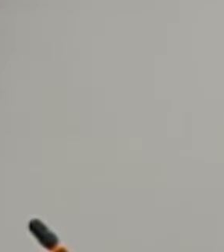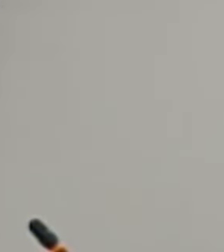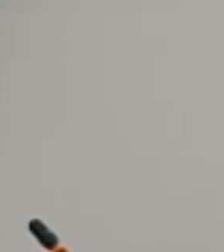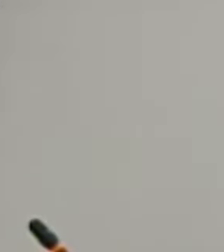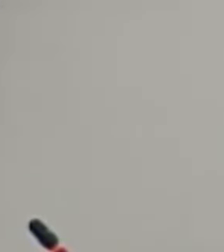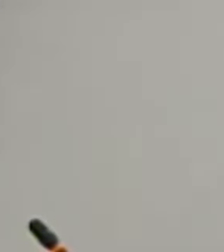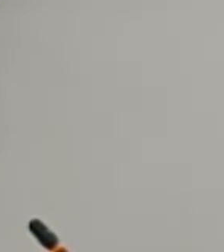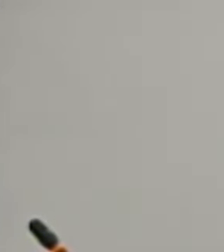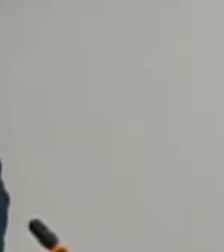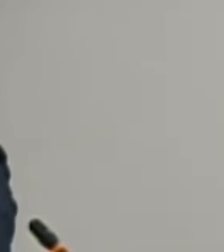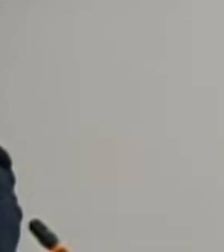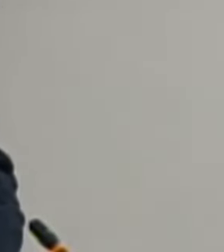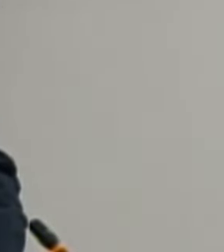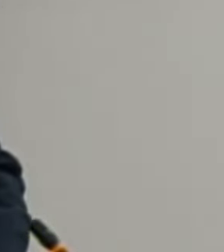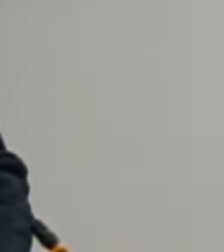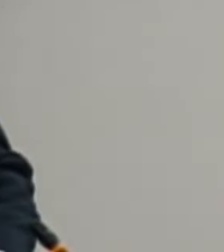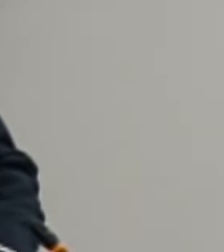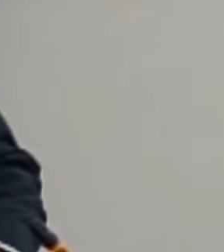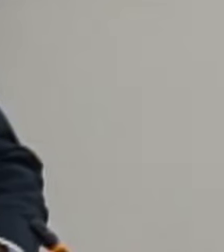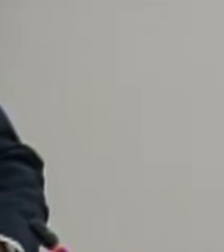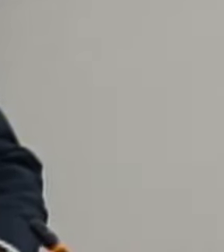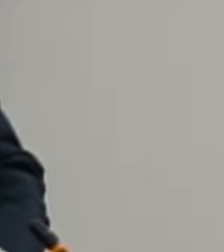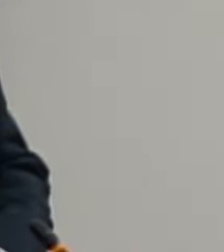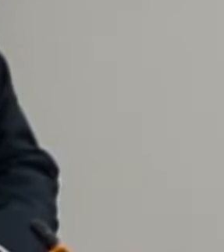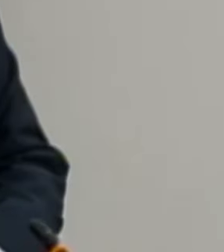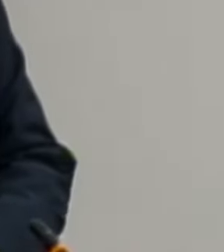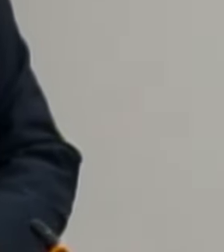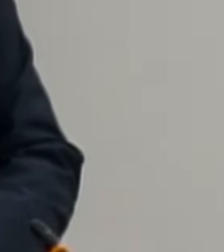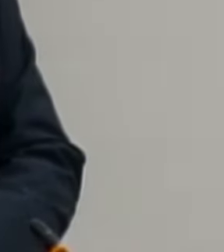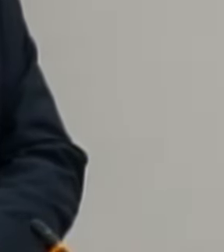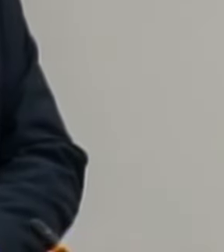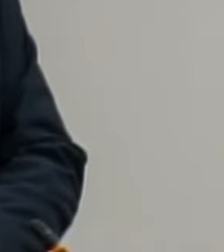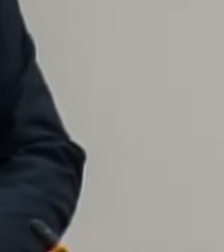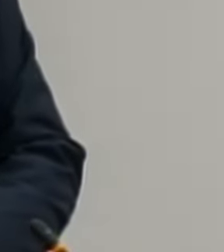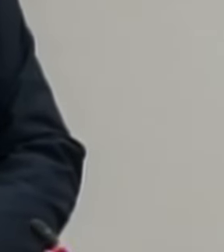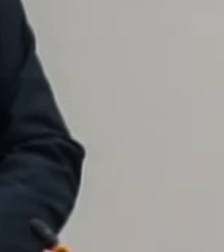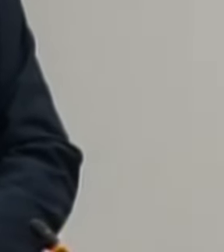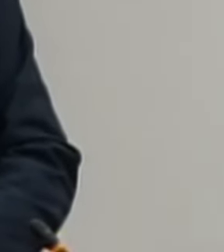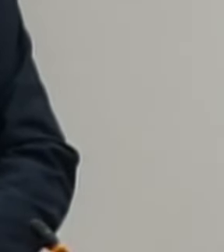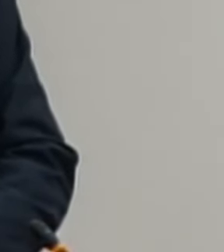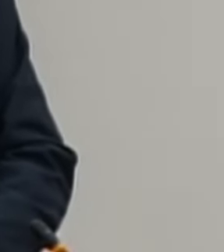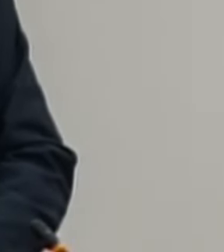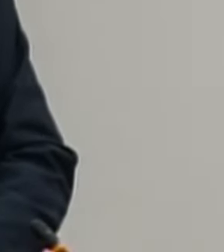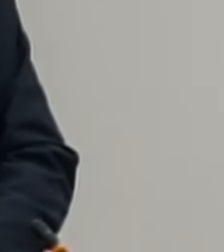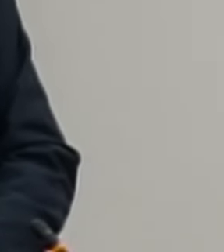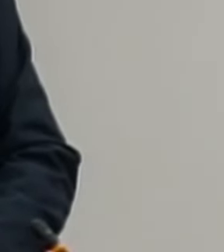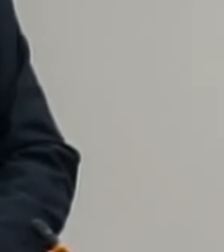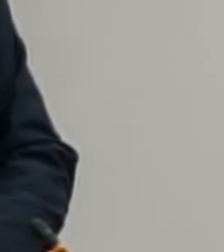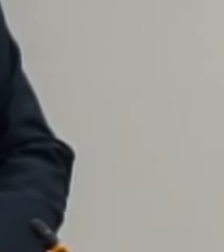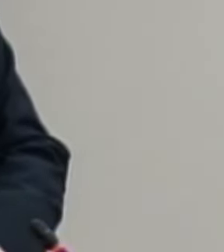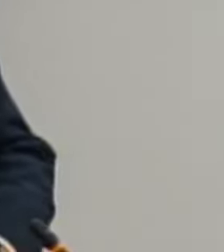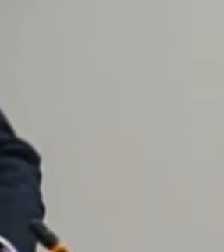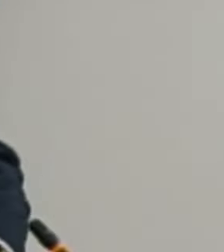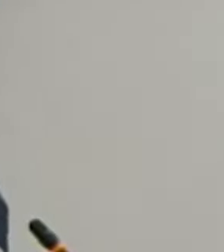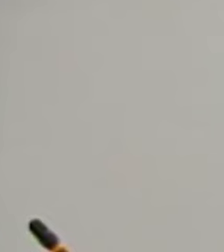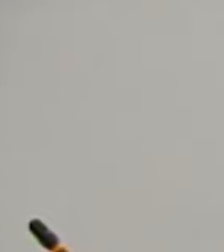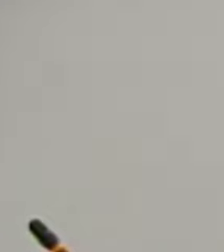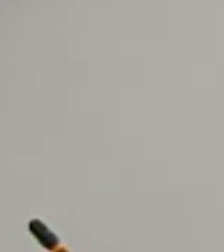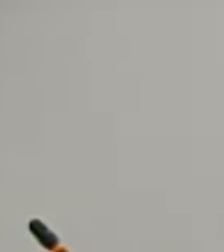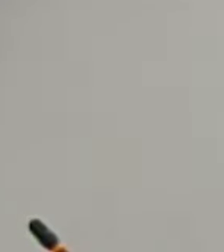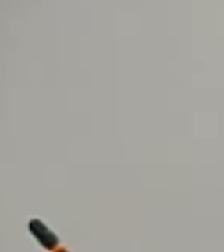alumni wherever they are to make their contribution in this regard and